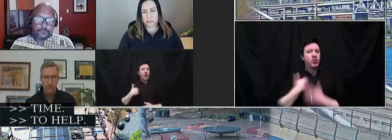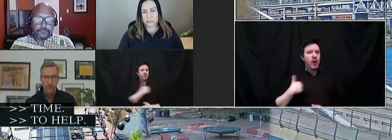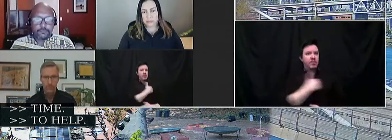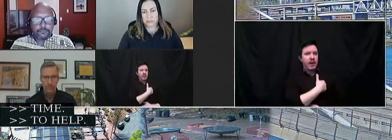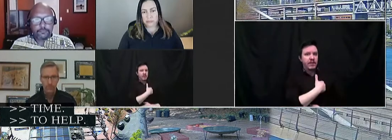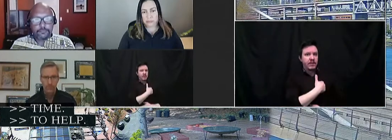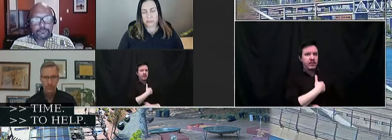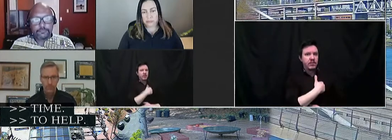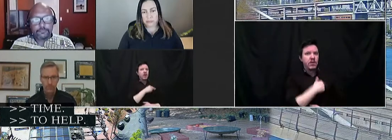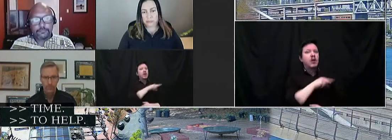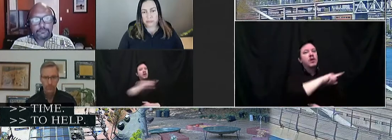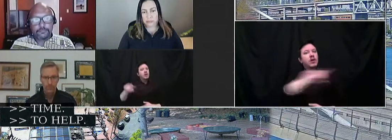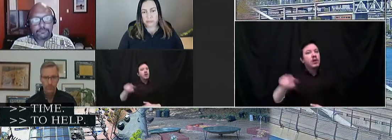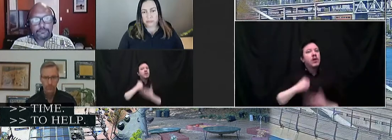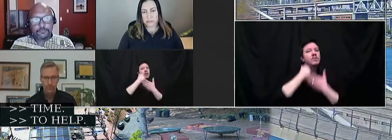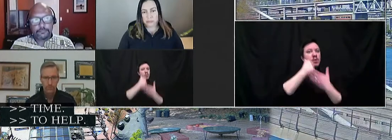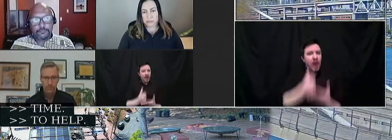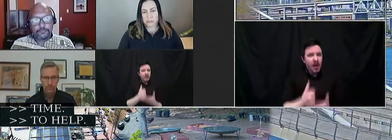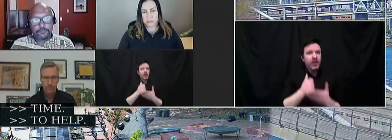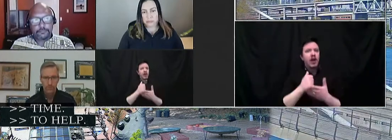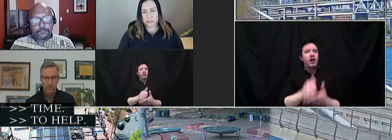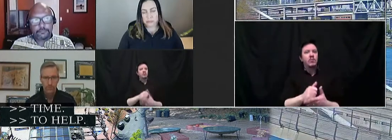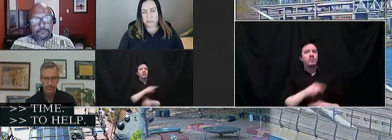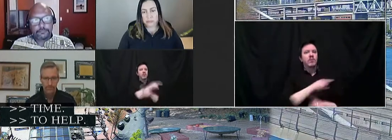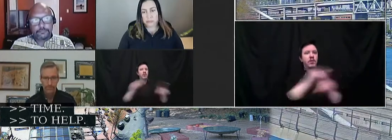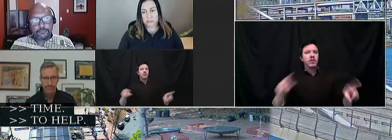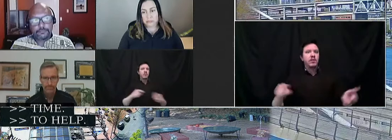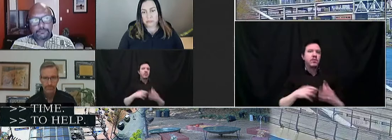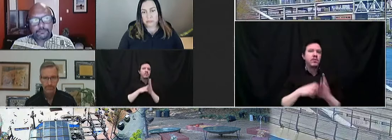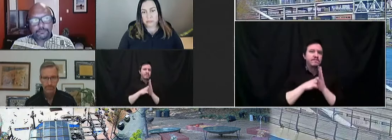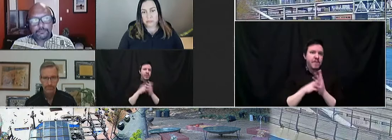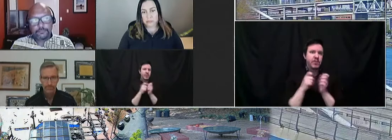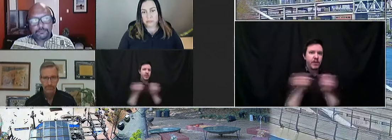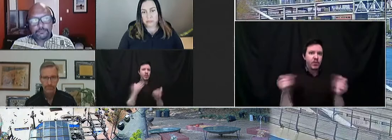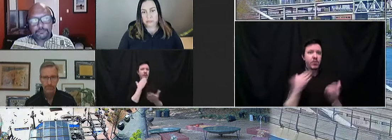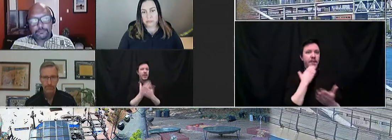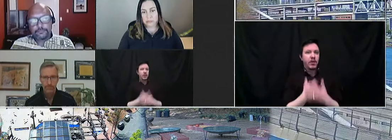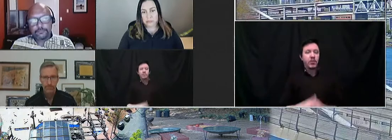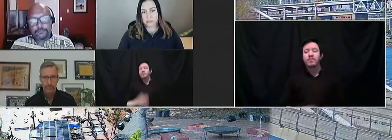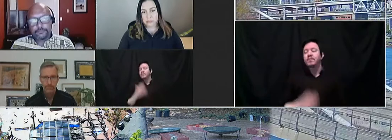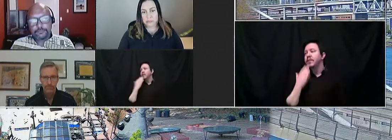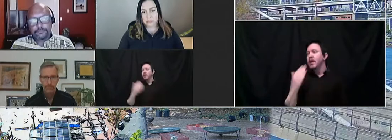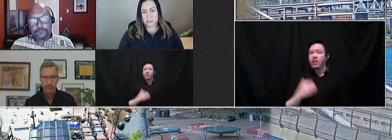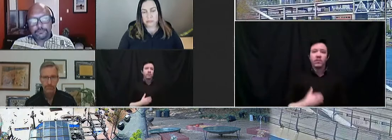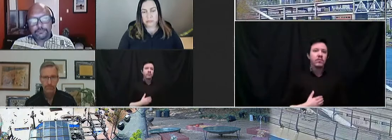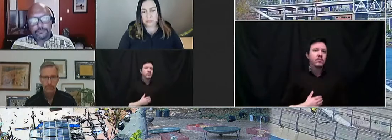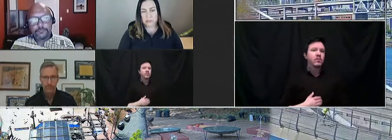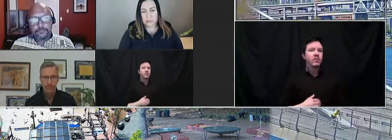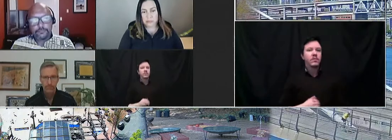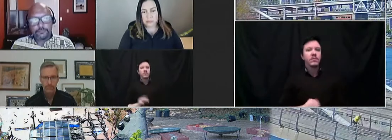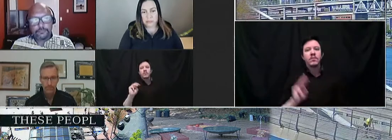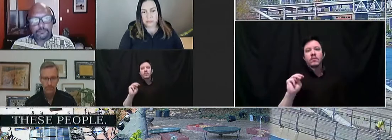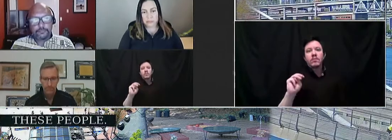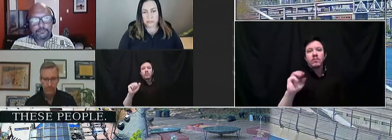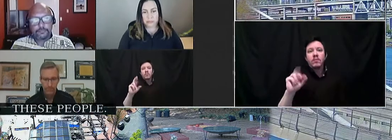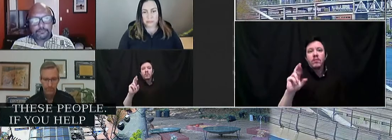But you have to help the least among us. Thank you. Thank you. Next, we have Martina.